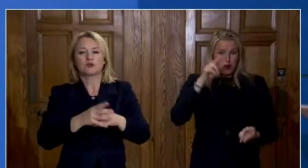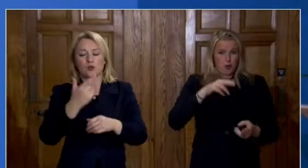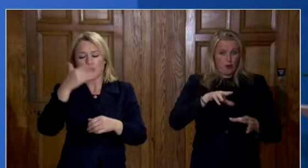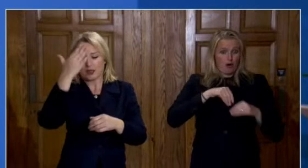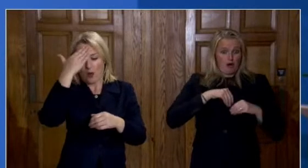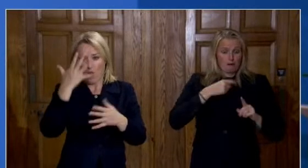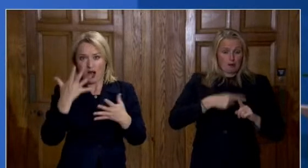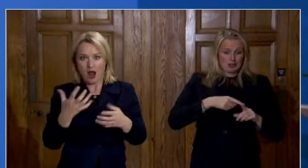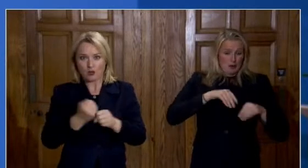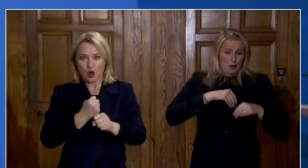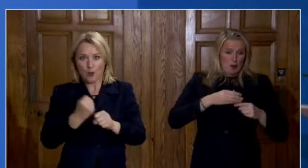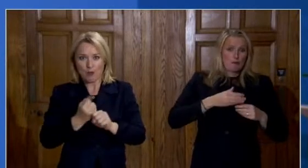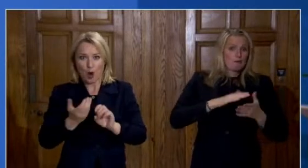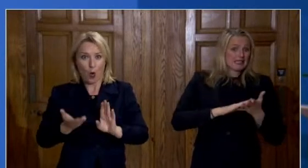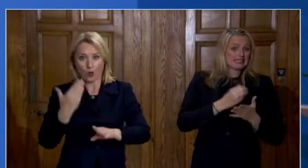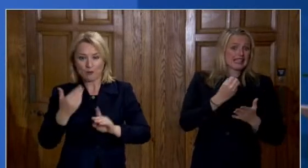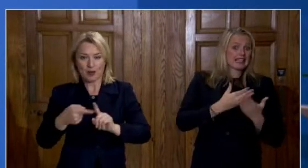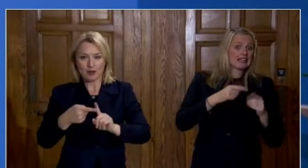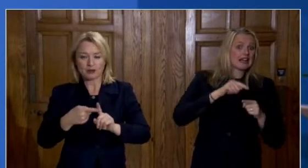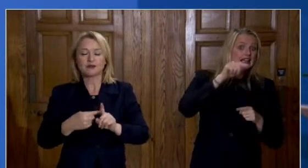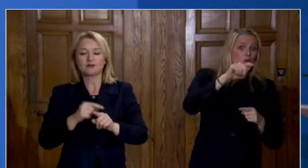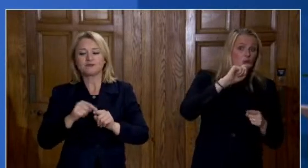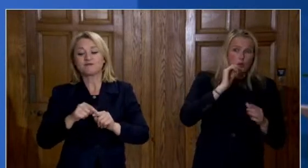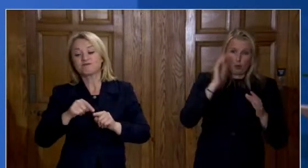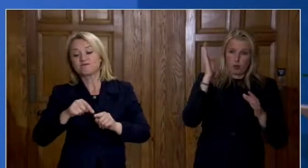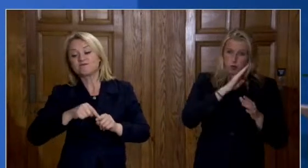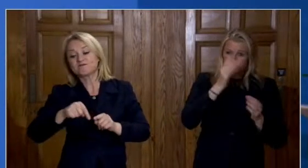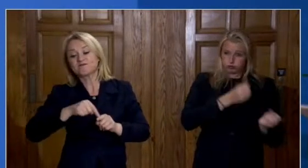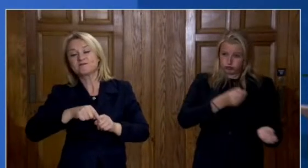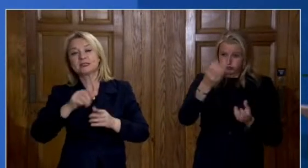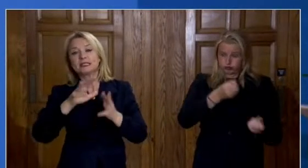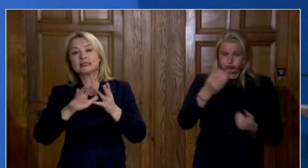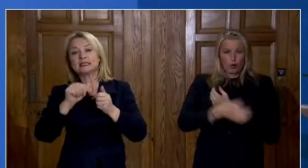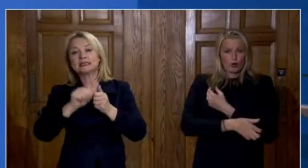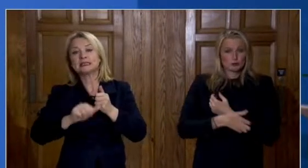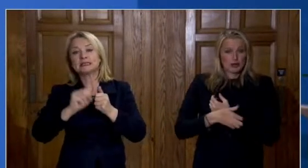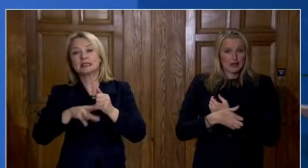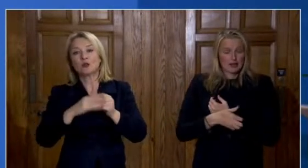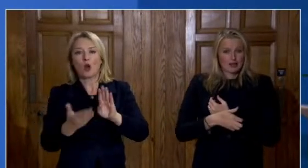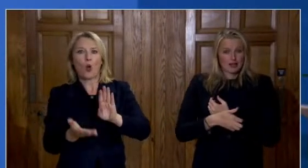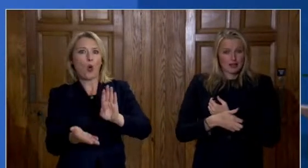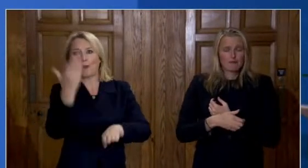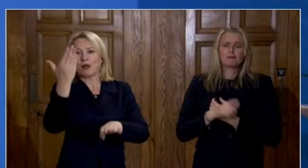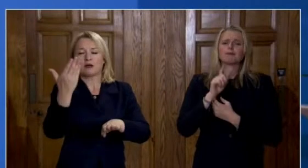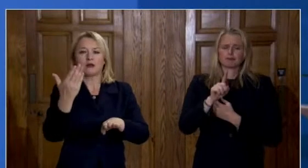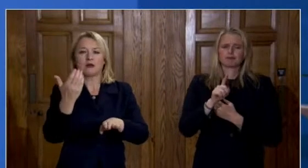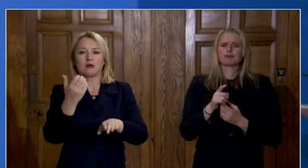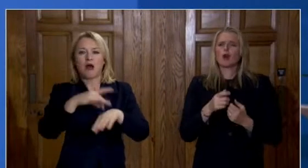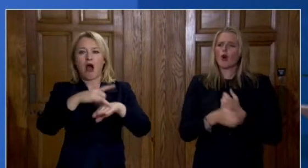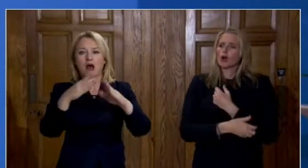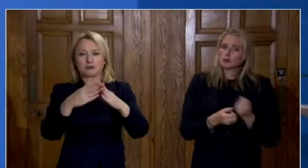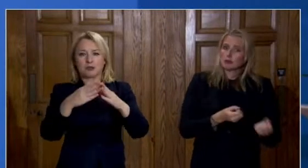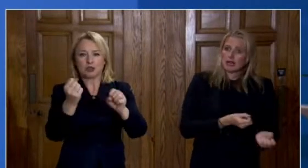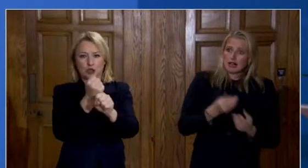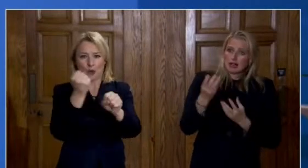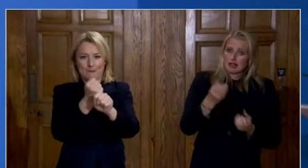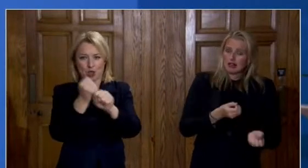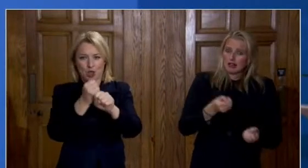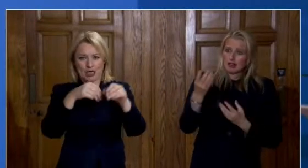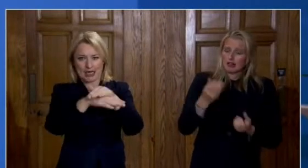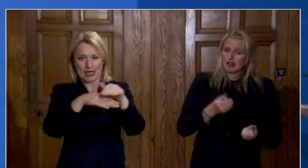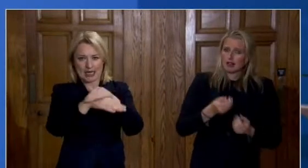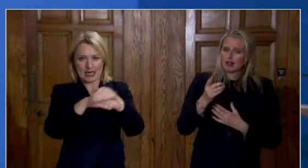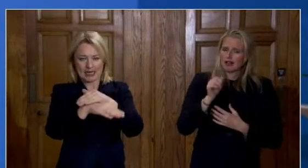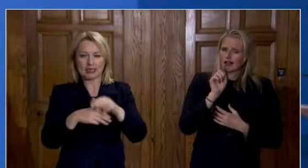patients over the next 10 days. What happens to hospital in patients after that depends on what